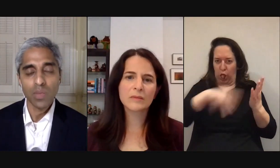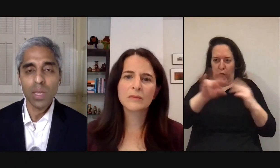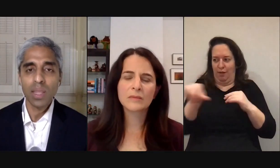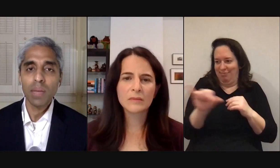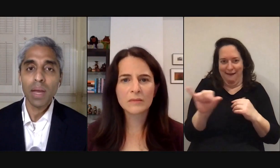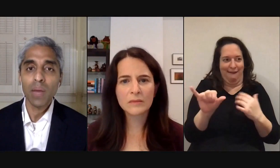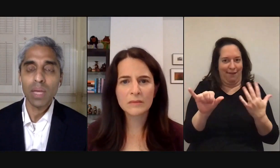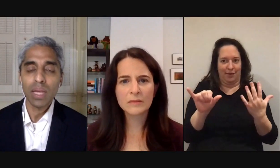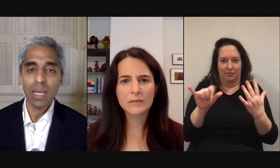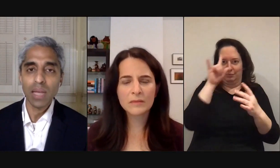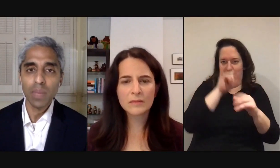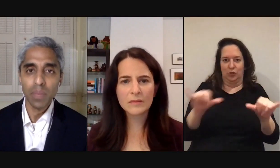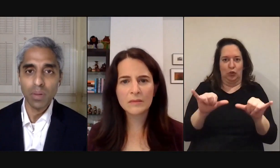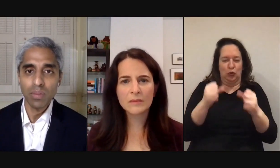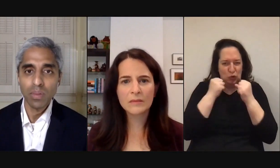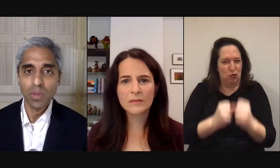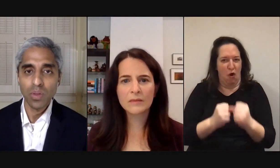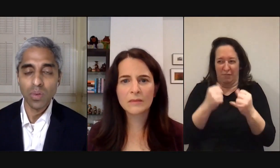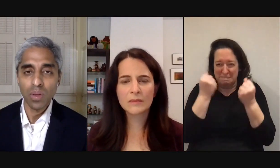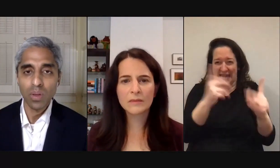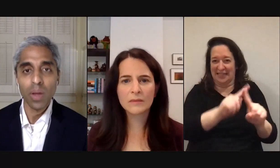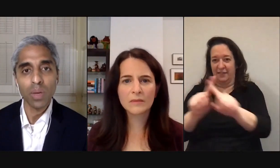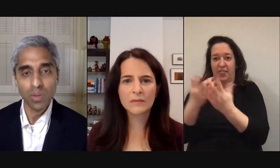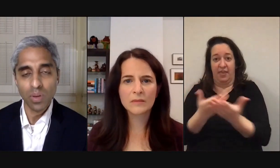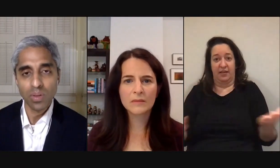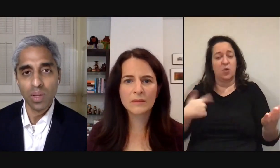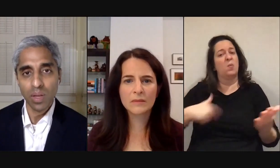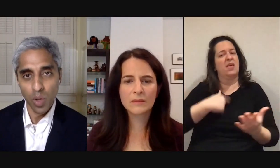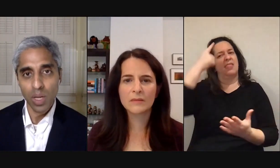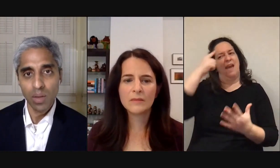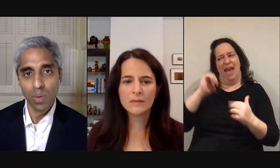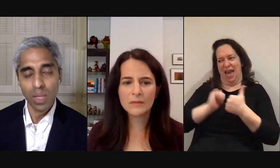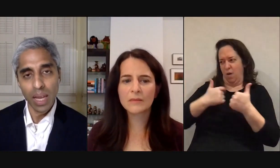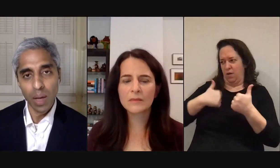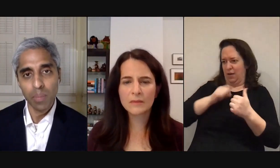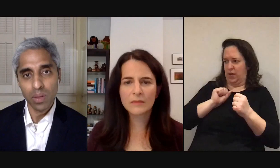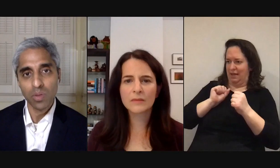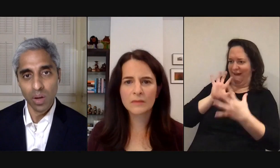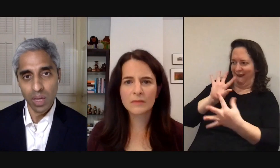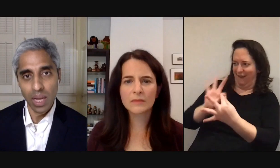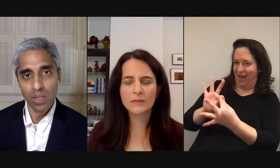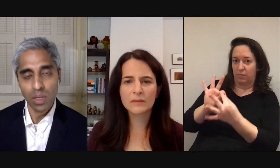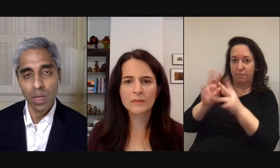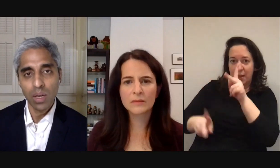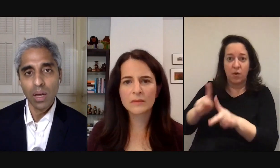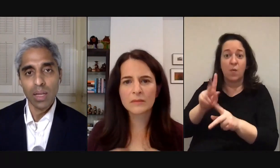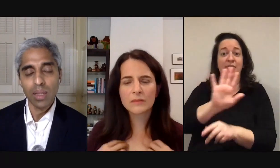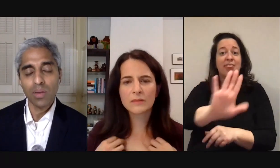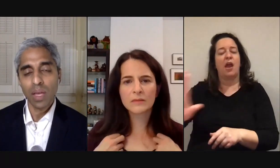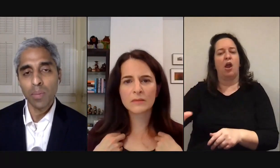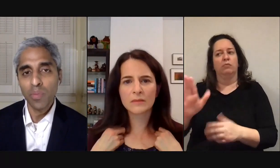is we can think about how we can connect people to the right resources in their community where they can help build stronger connection